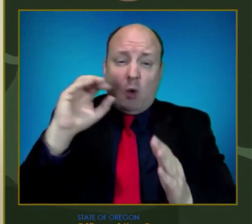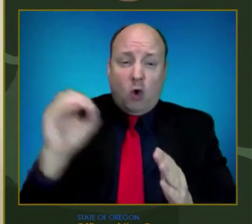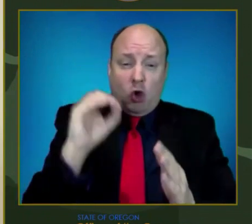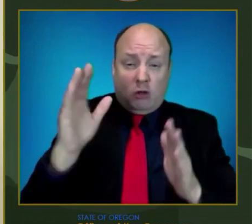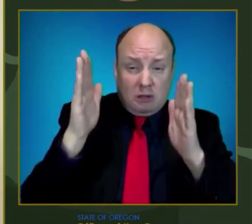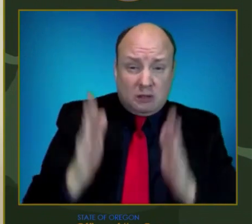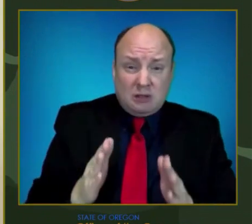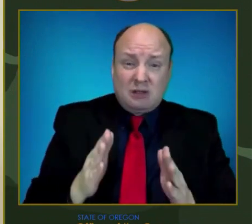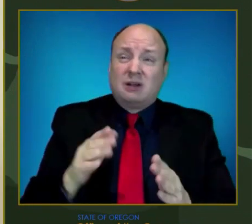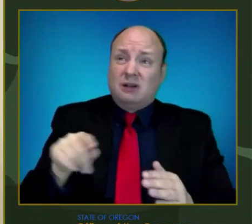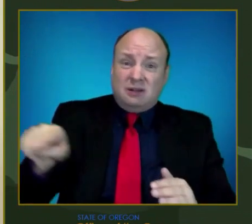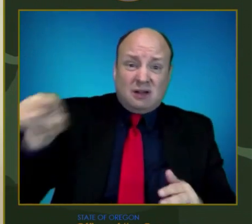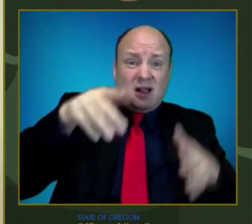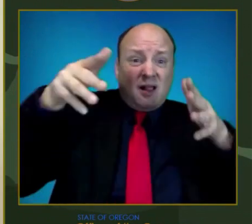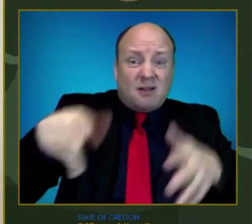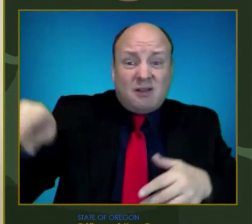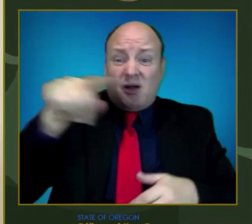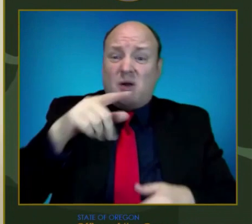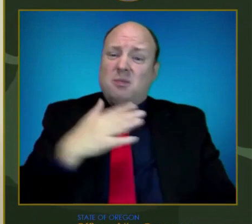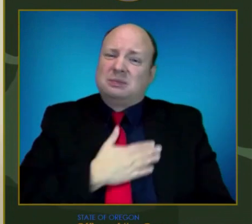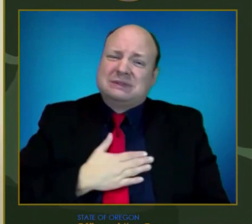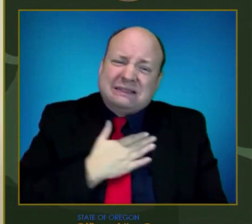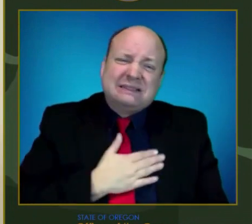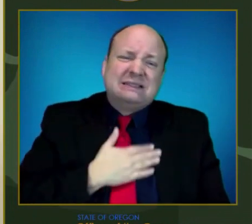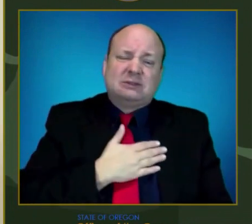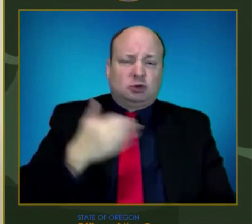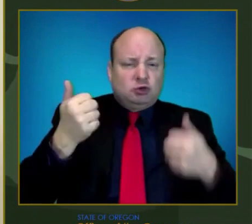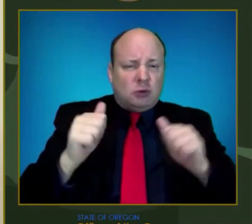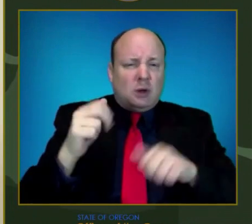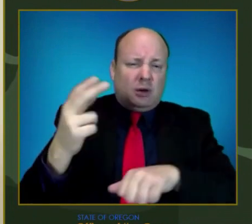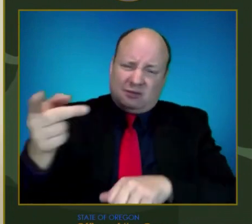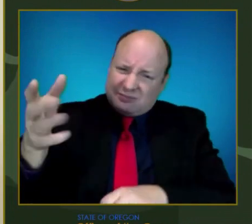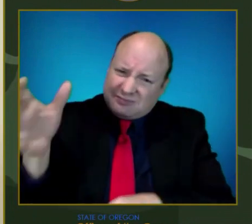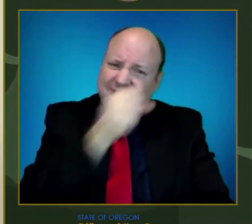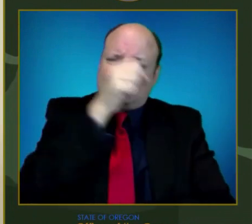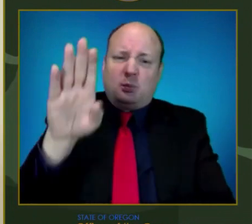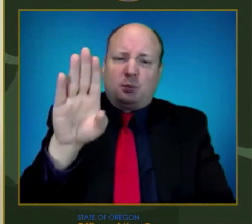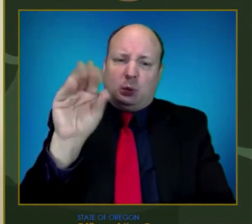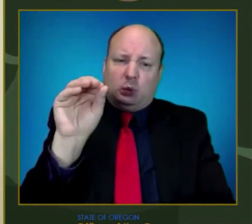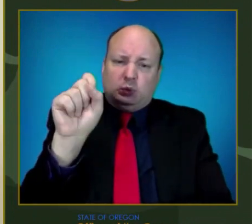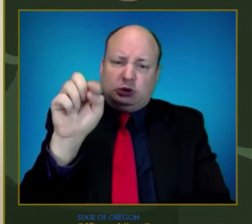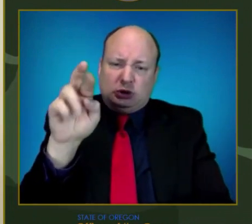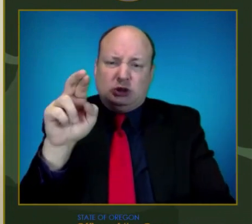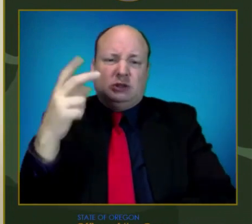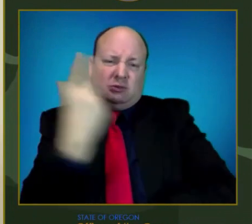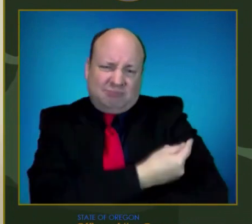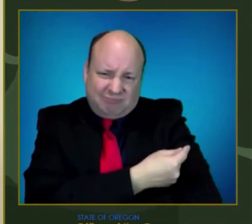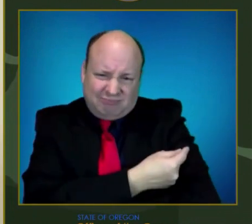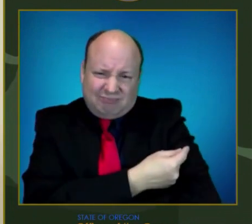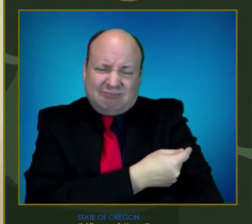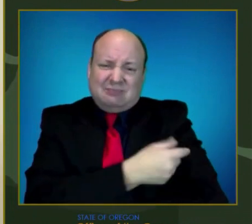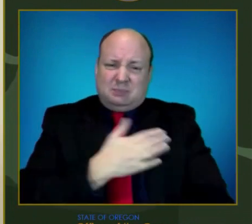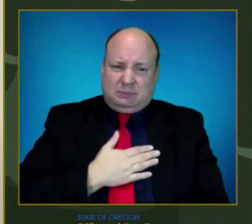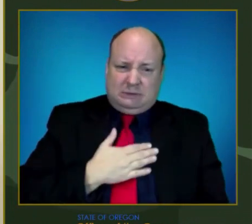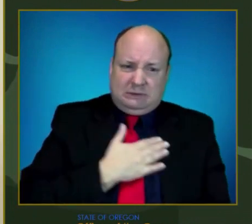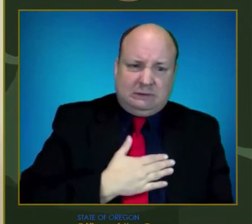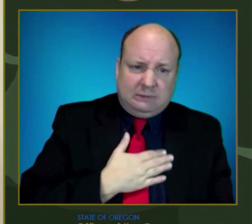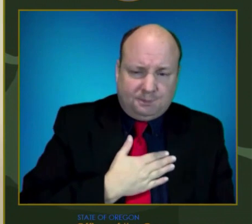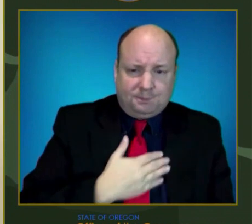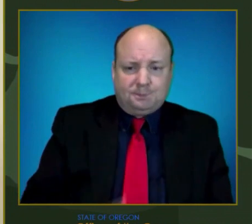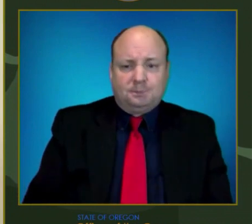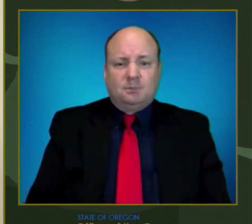January. I've directed OHA to get the vaccine supply and distribution capacity in place to support this goal.